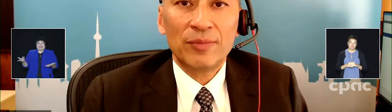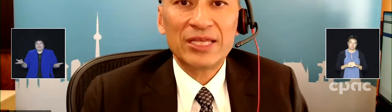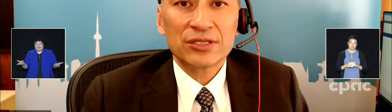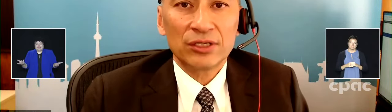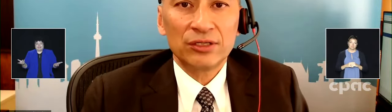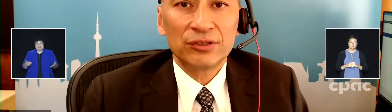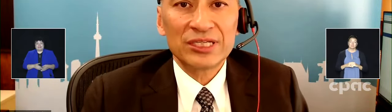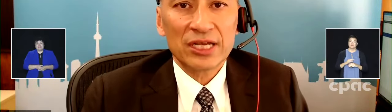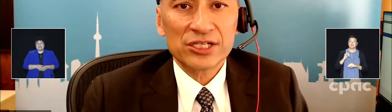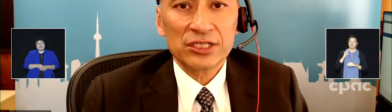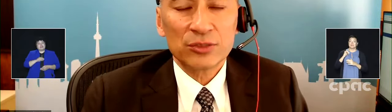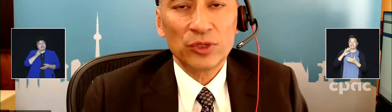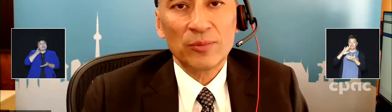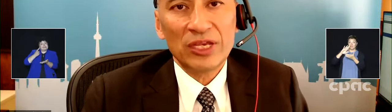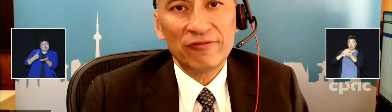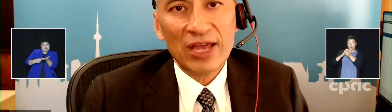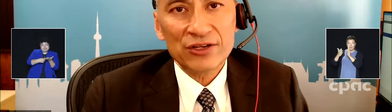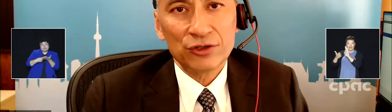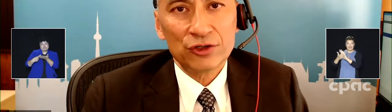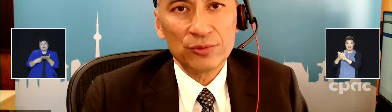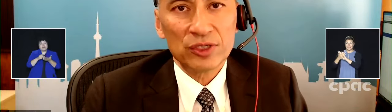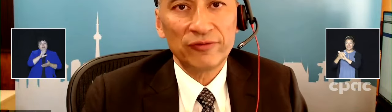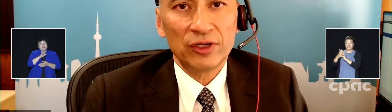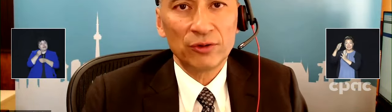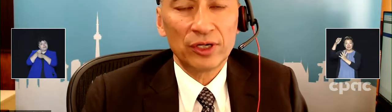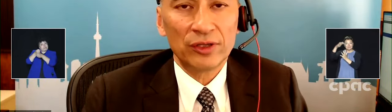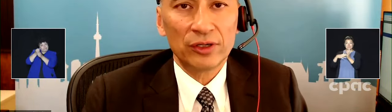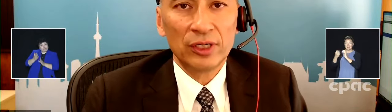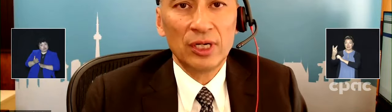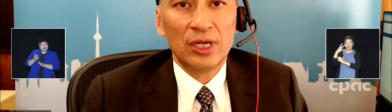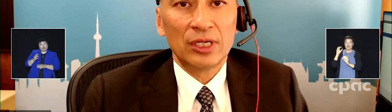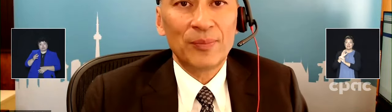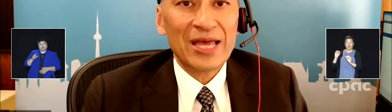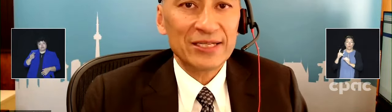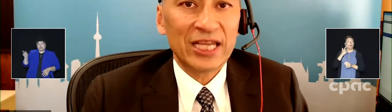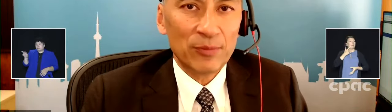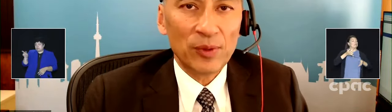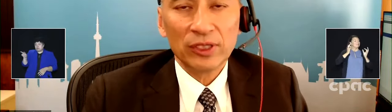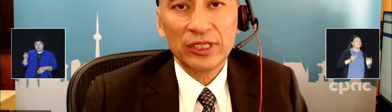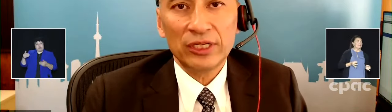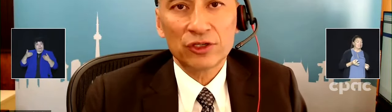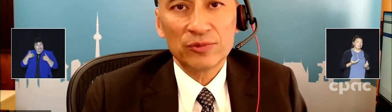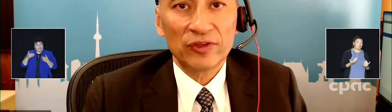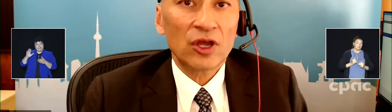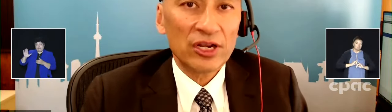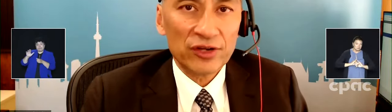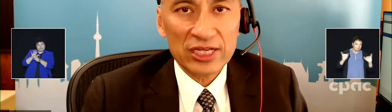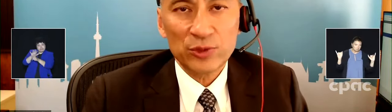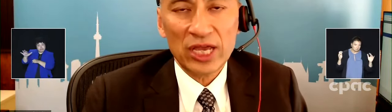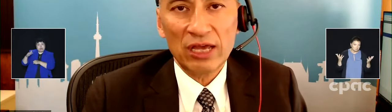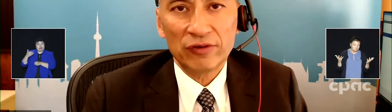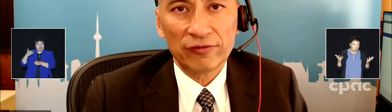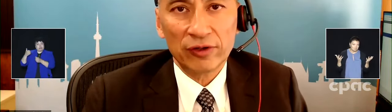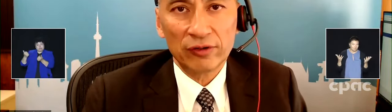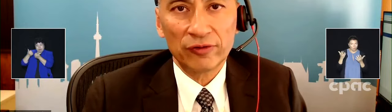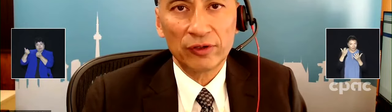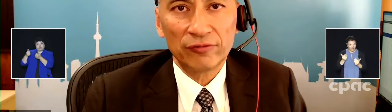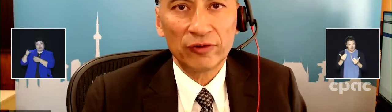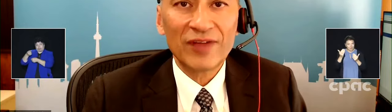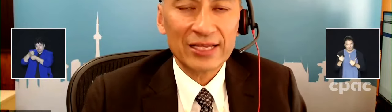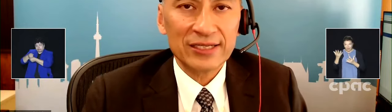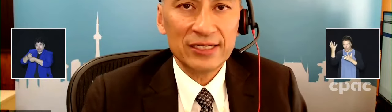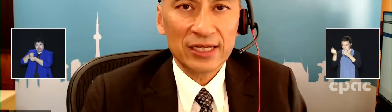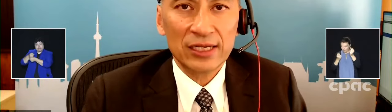certainly based on, you know, discussions with the manufacturer in terms of, you know, their capacity capability in terms of the contracts we have for